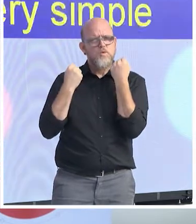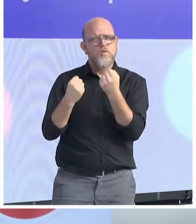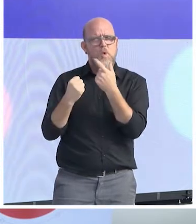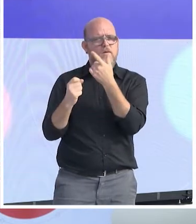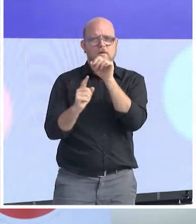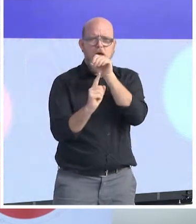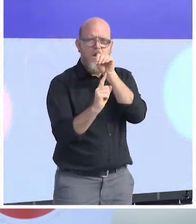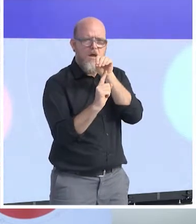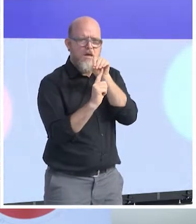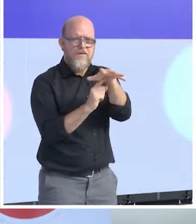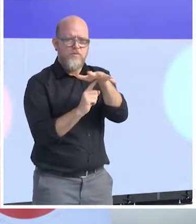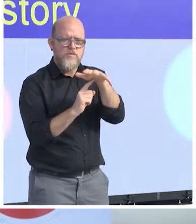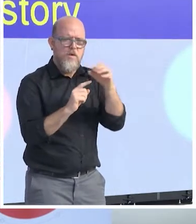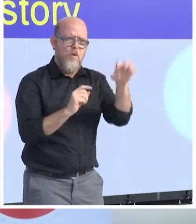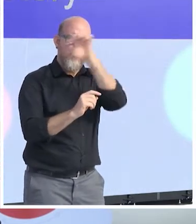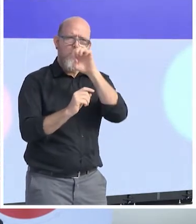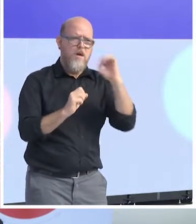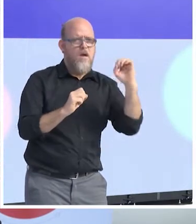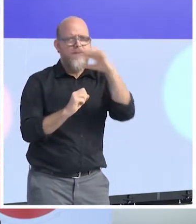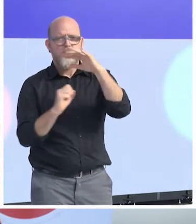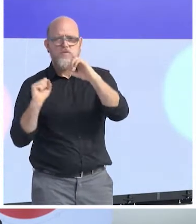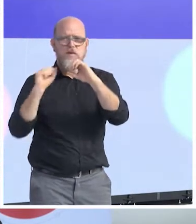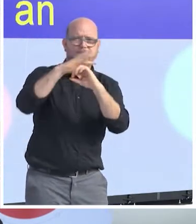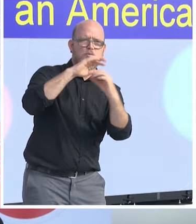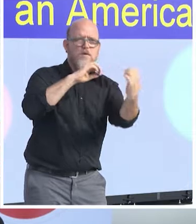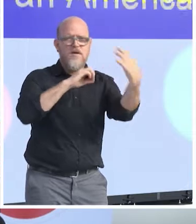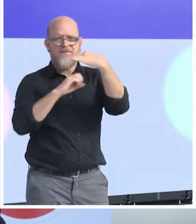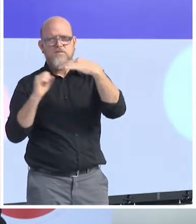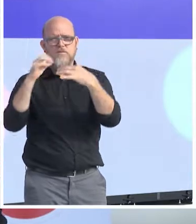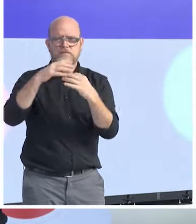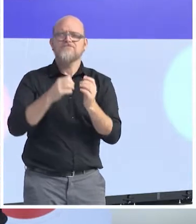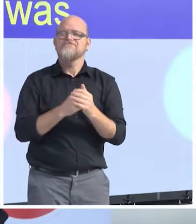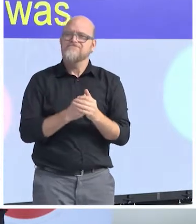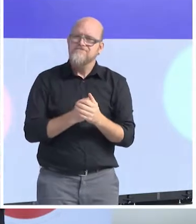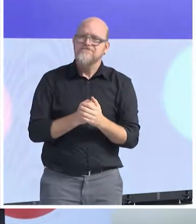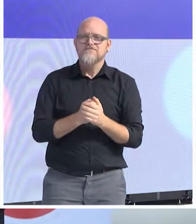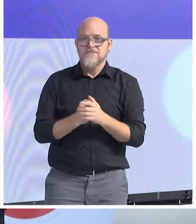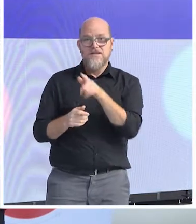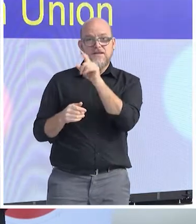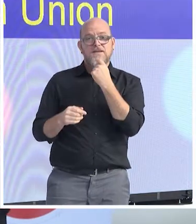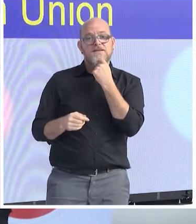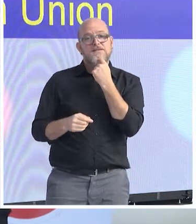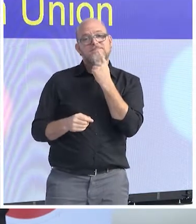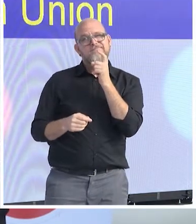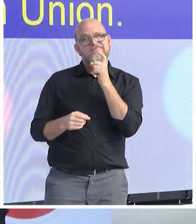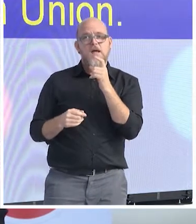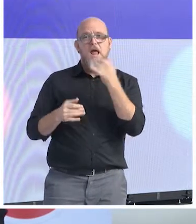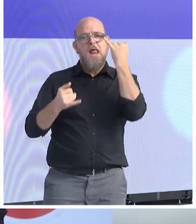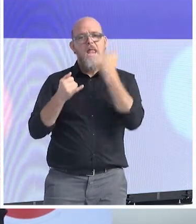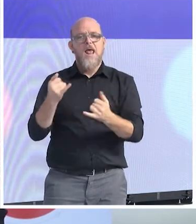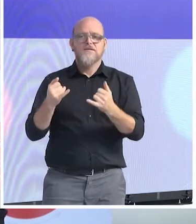was a book written by an American, but The End of History was the reality in European Union. And all this belief in the post-national